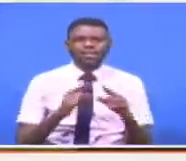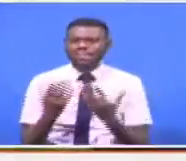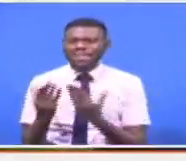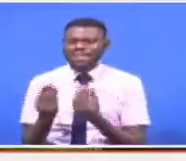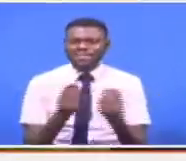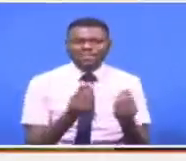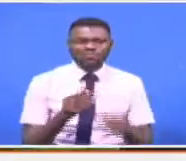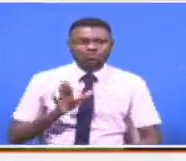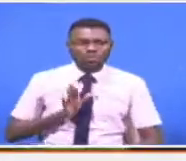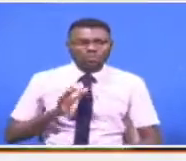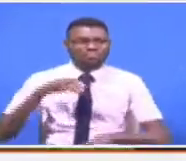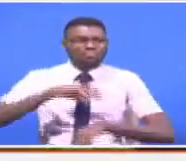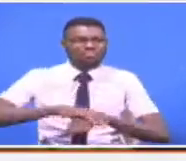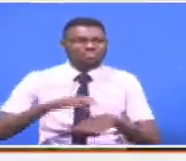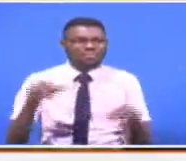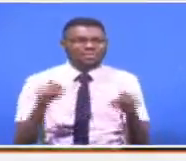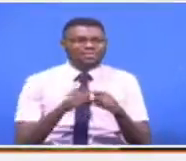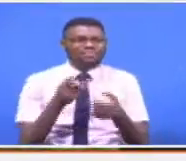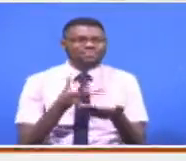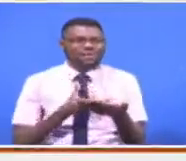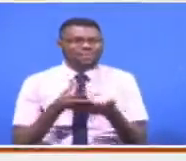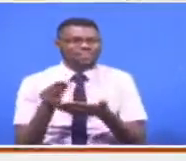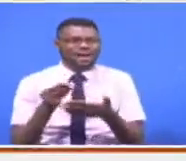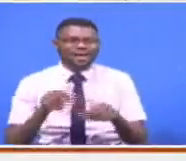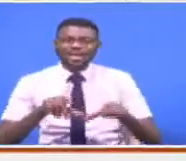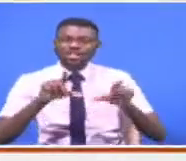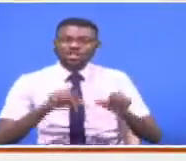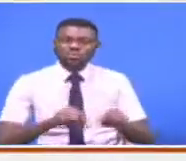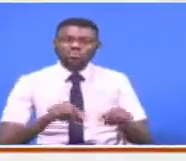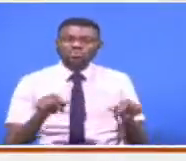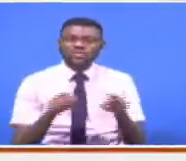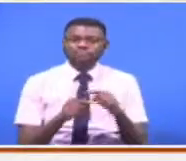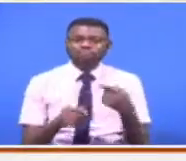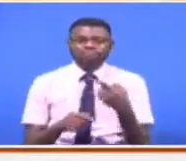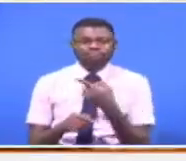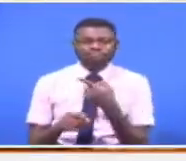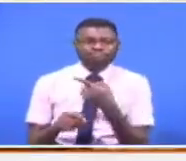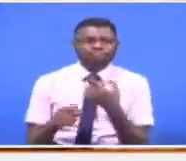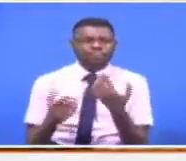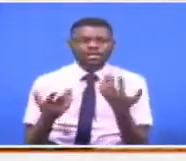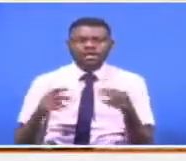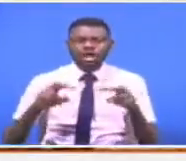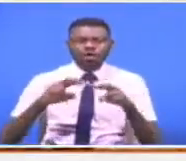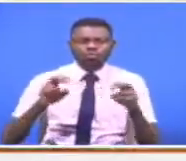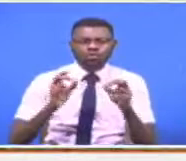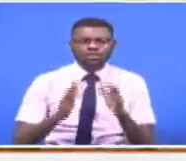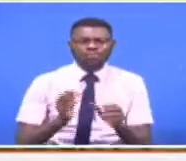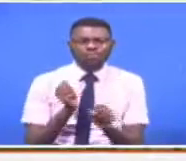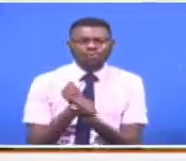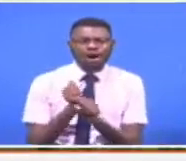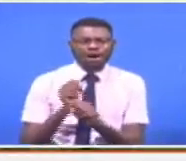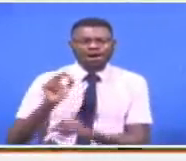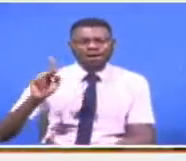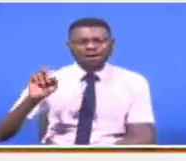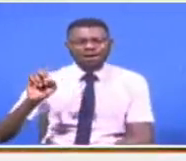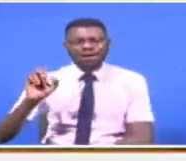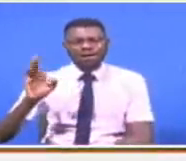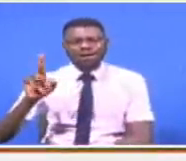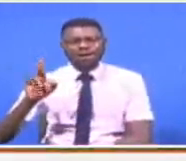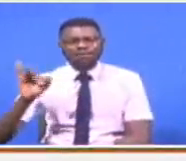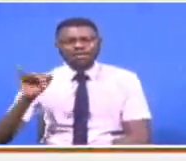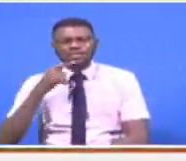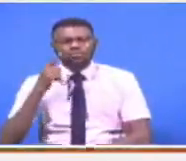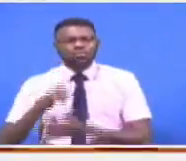sisal and also purchase it at a cheaper price according to dr chemukue keser a researcher at kefri sisal can grow in